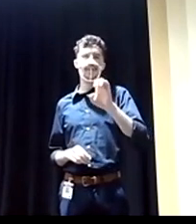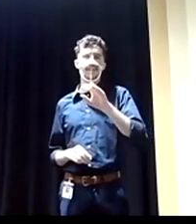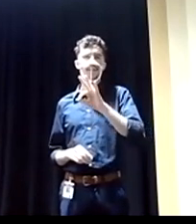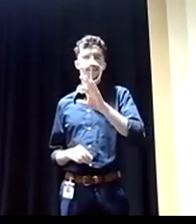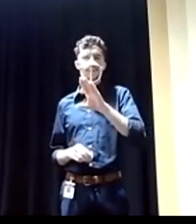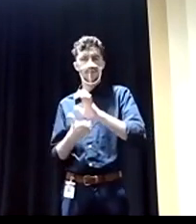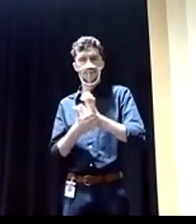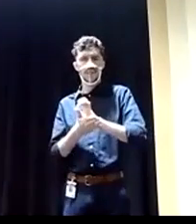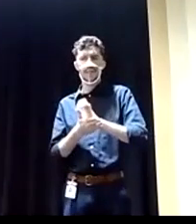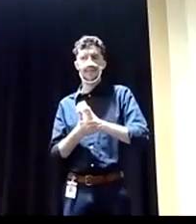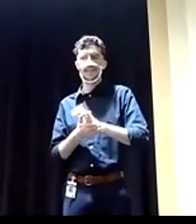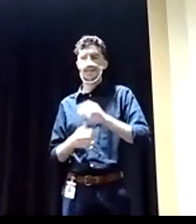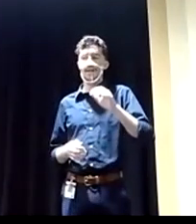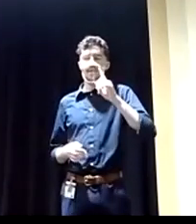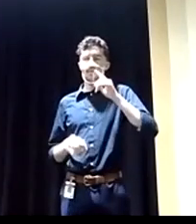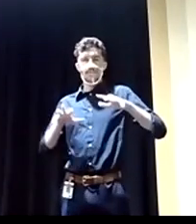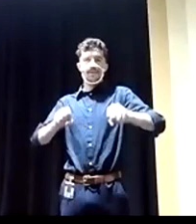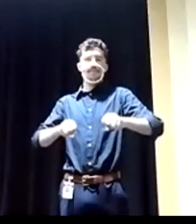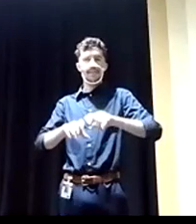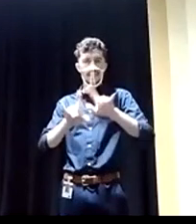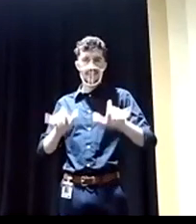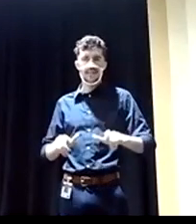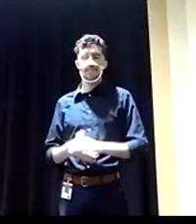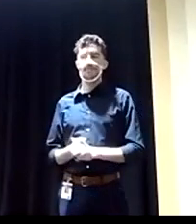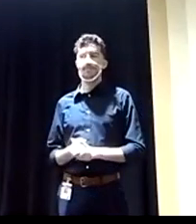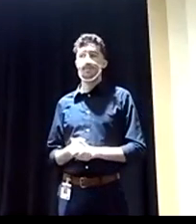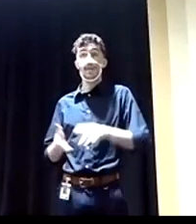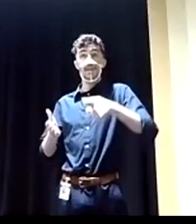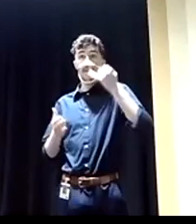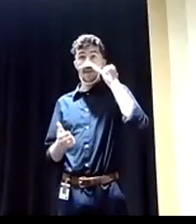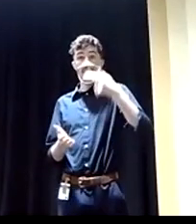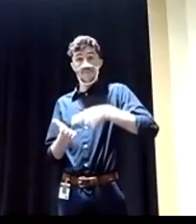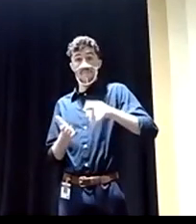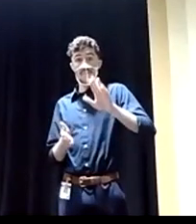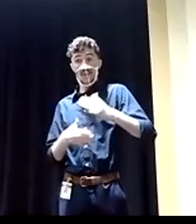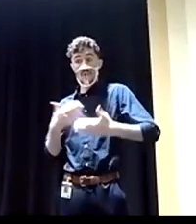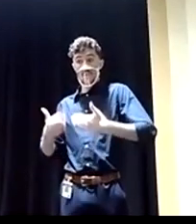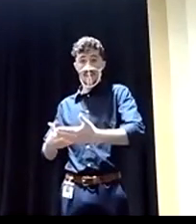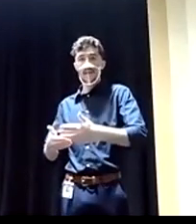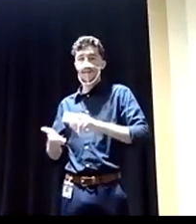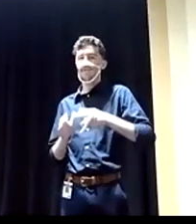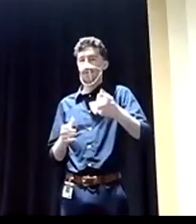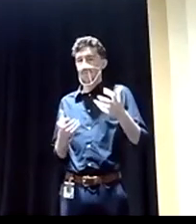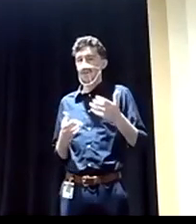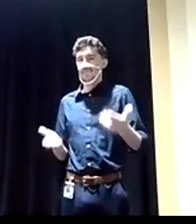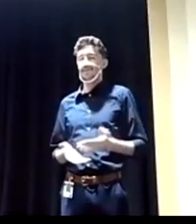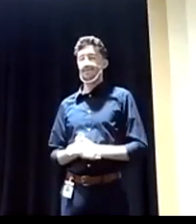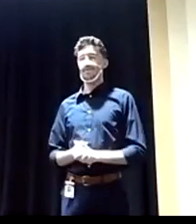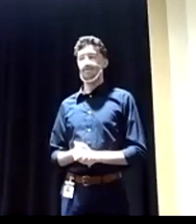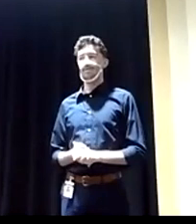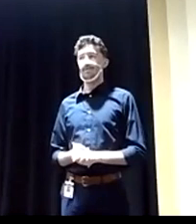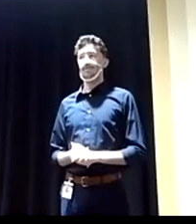And they just monopolize the system. If you pay your fair share up front, you want to be here. And